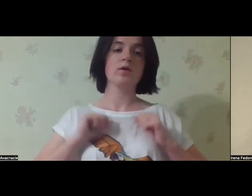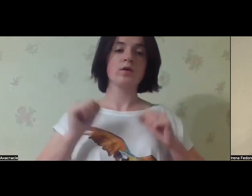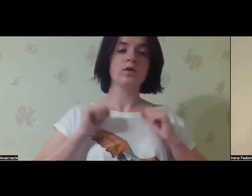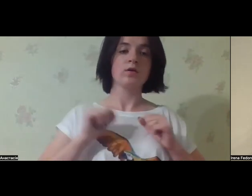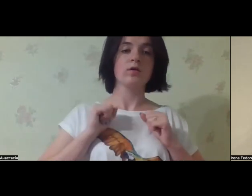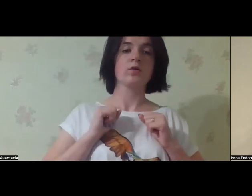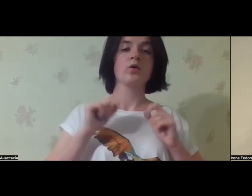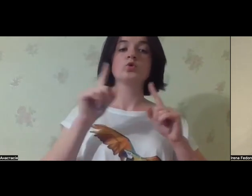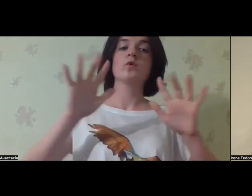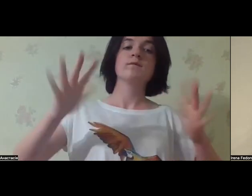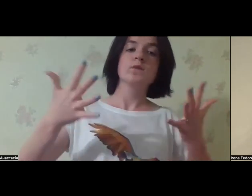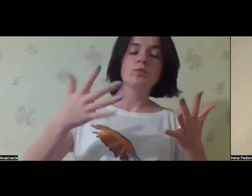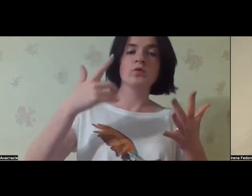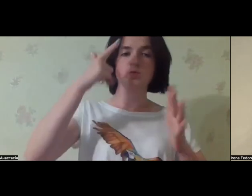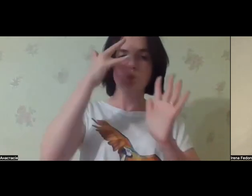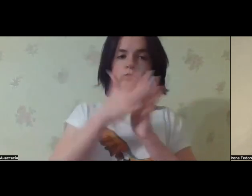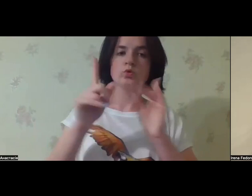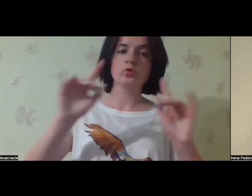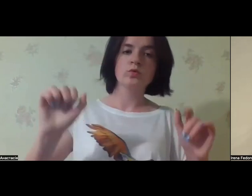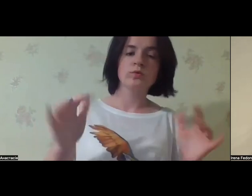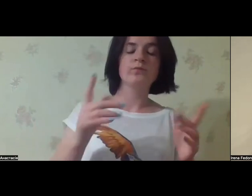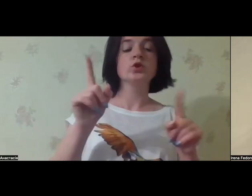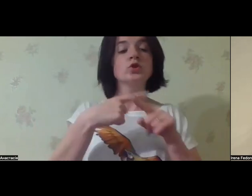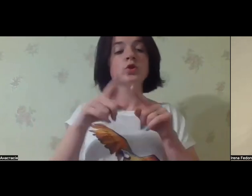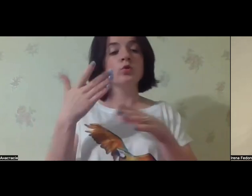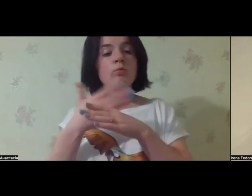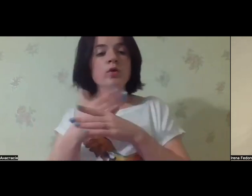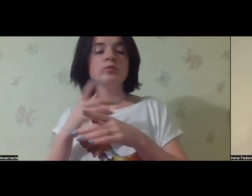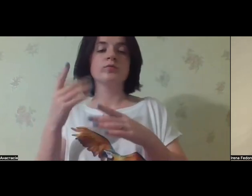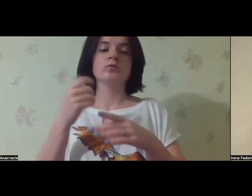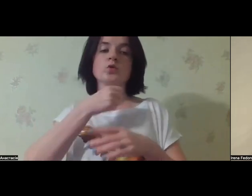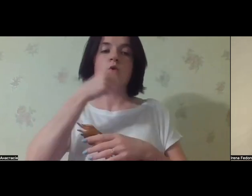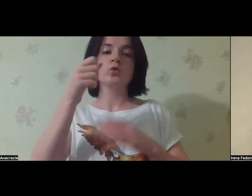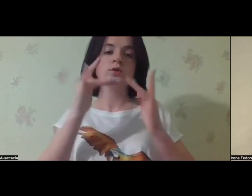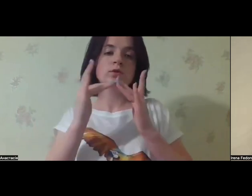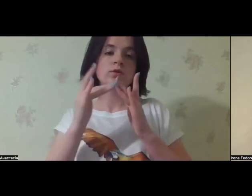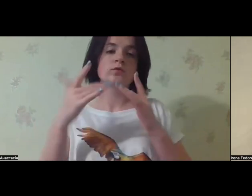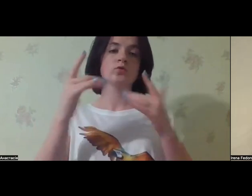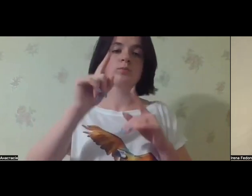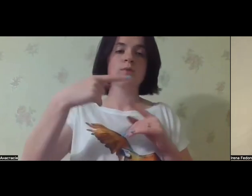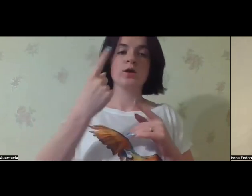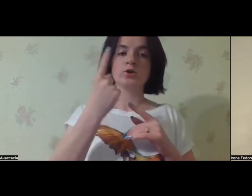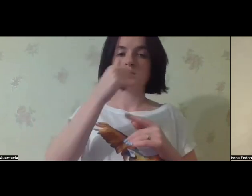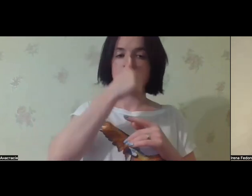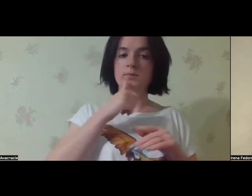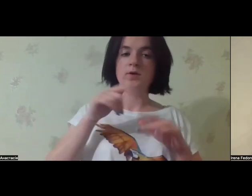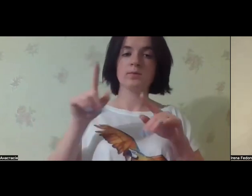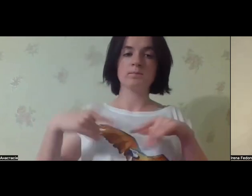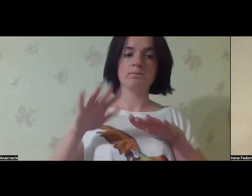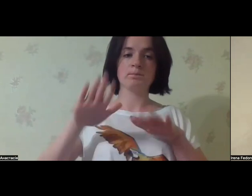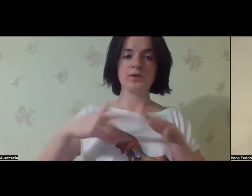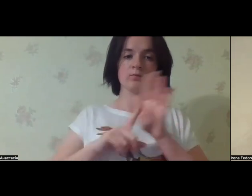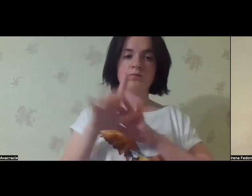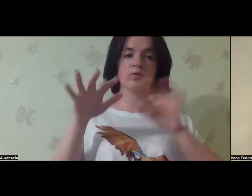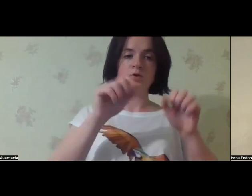And this is when we started traveling to the grounds, to the sites, to the institutions, trying to understand what is happening there. Is anyone helping